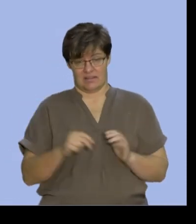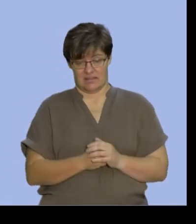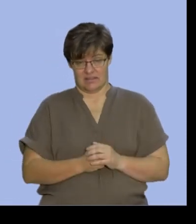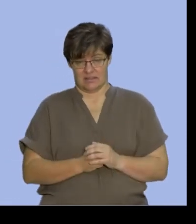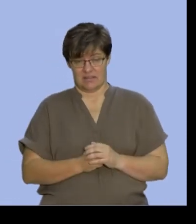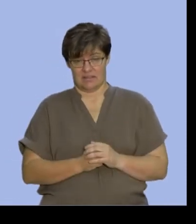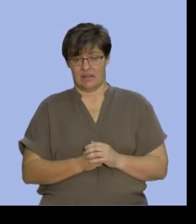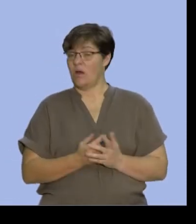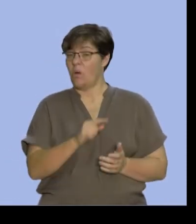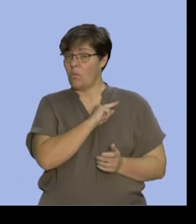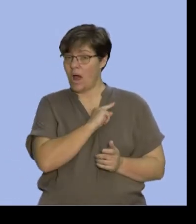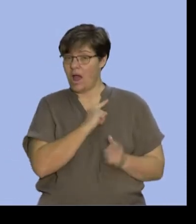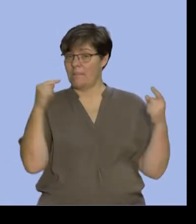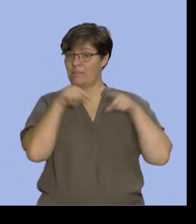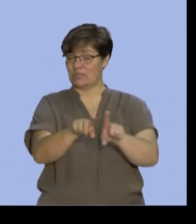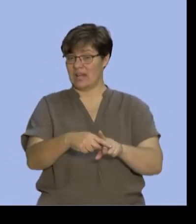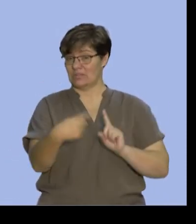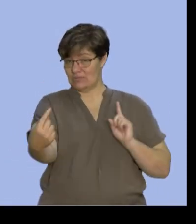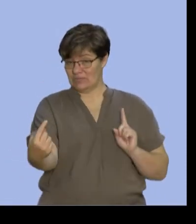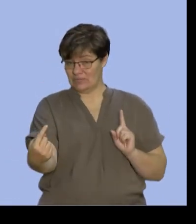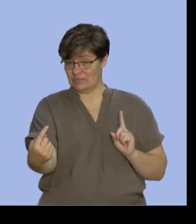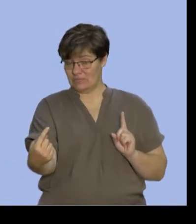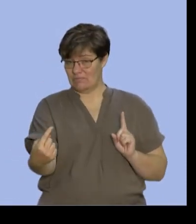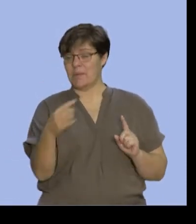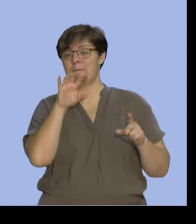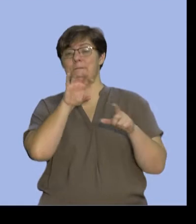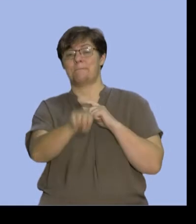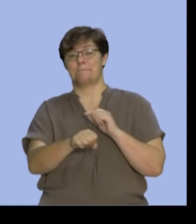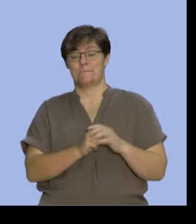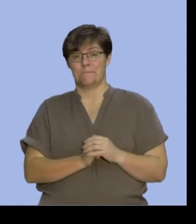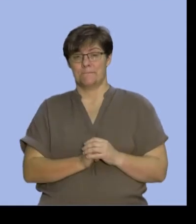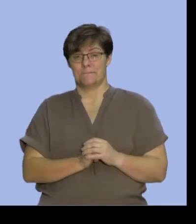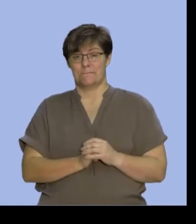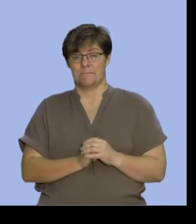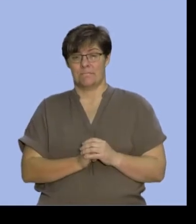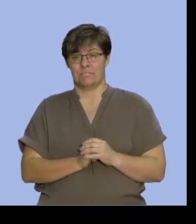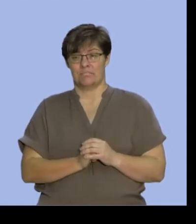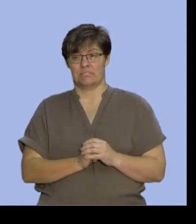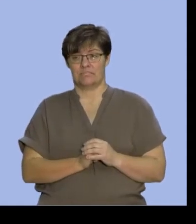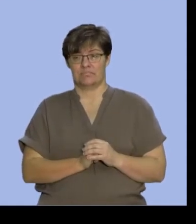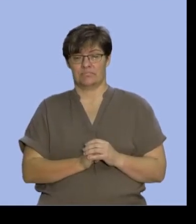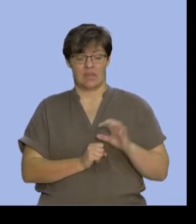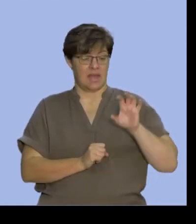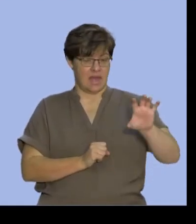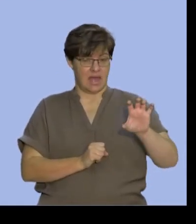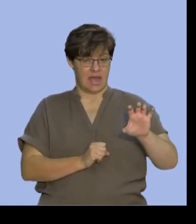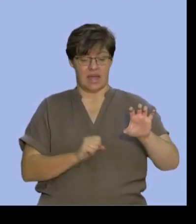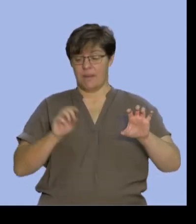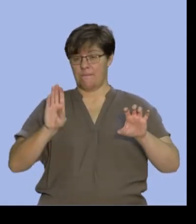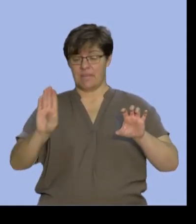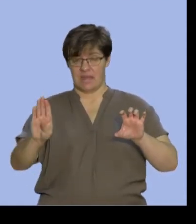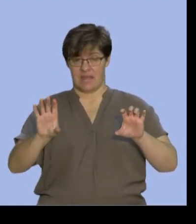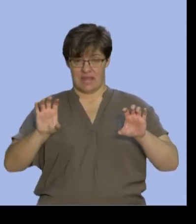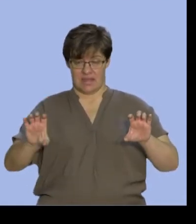they're mutually exclusive, I recognize that I'm going to draw A and B as